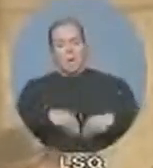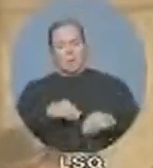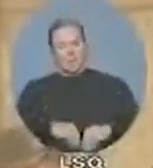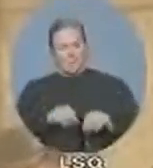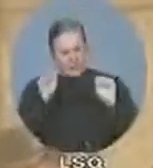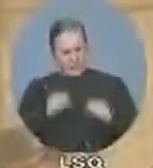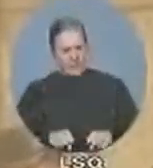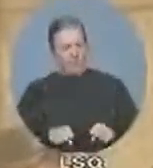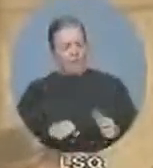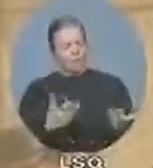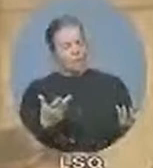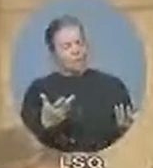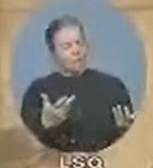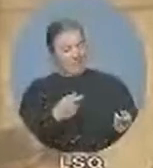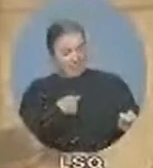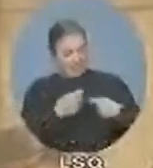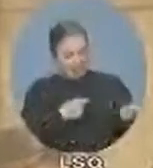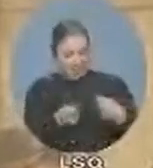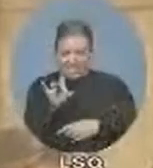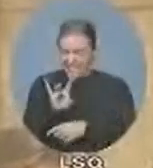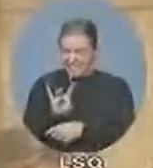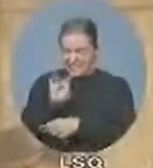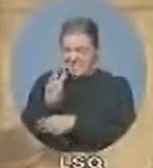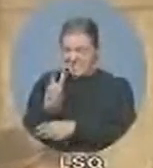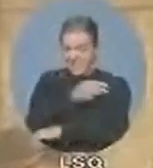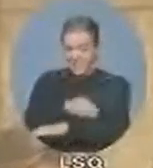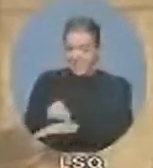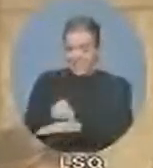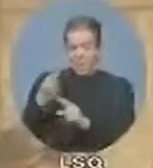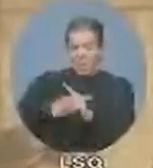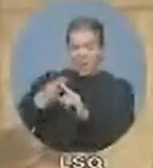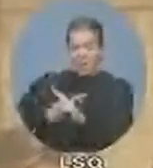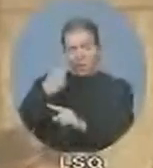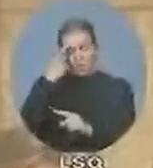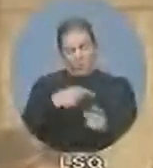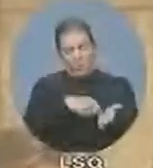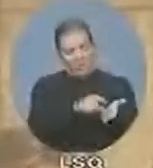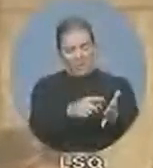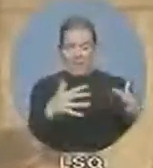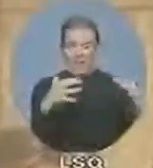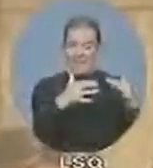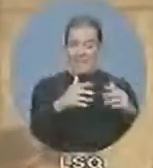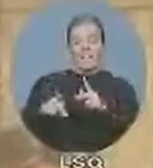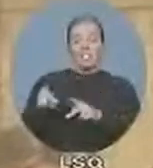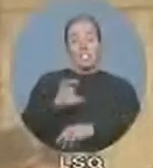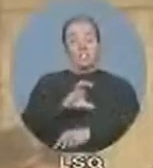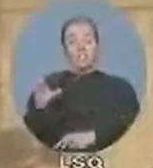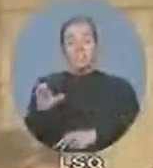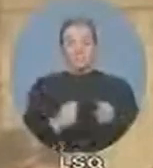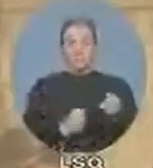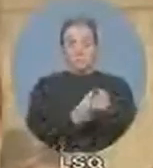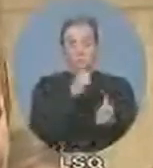$86 million a month on a war Canadians don't support, and how can he justify paying John